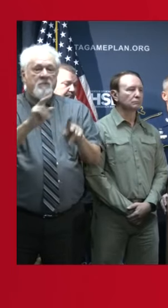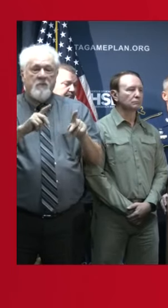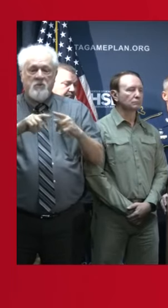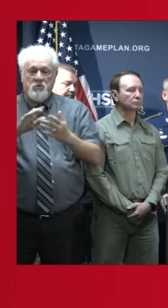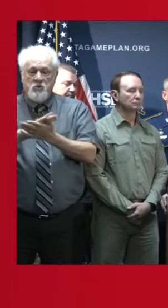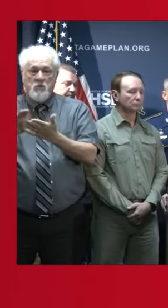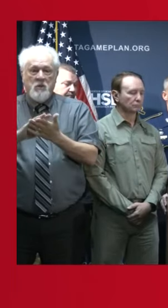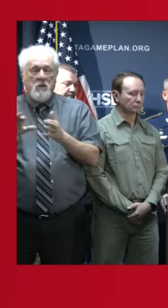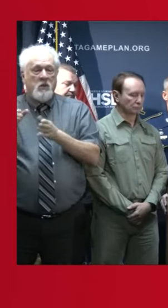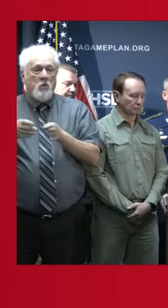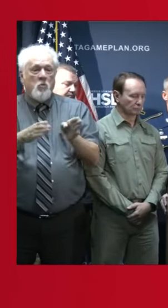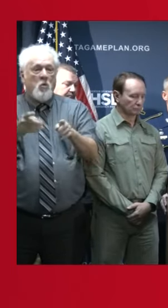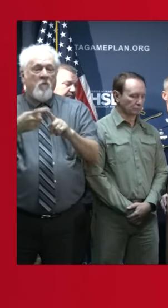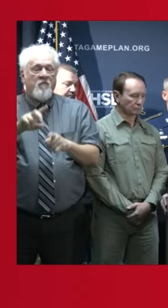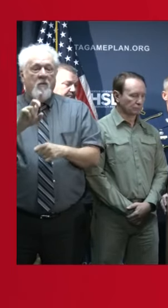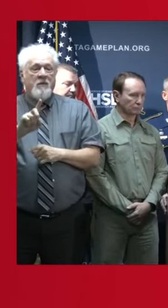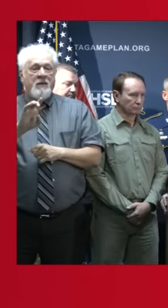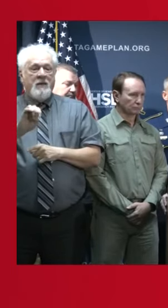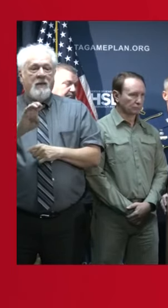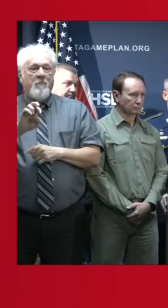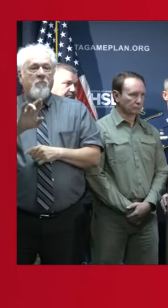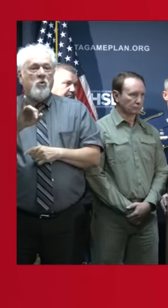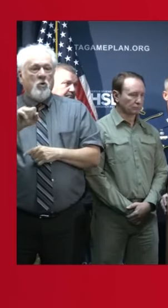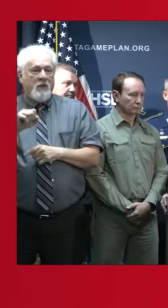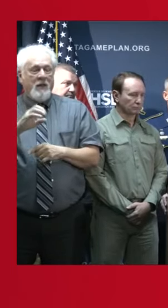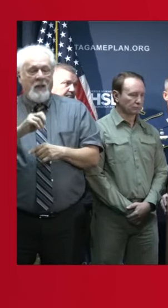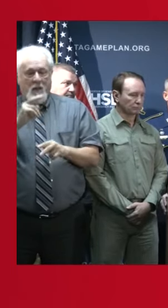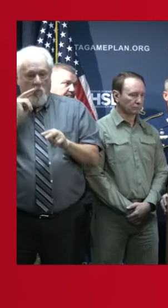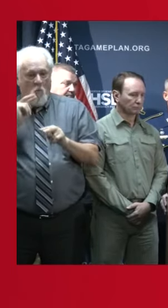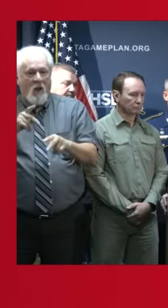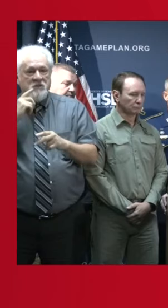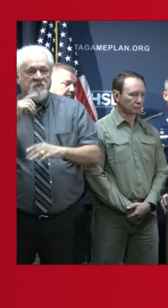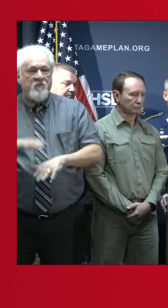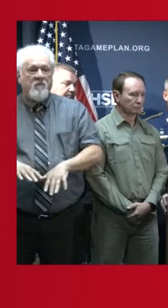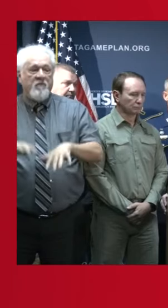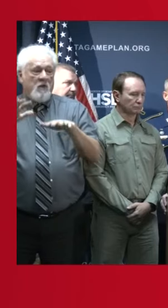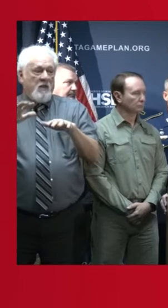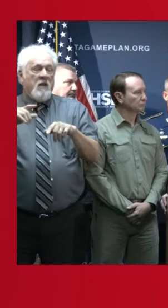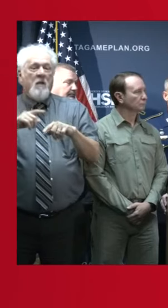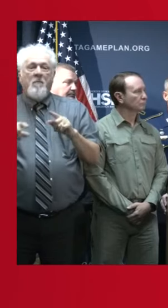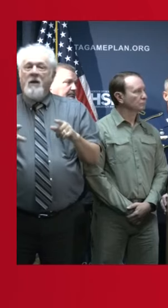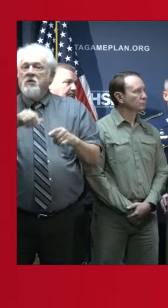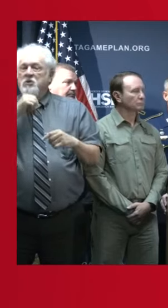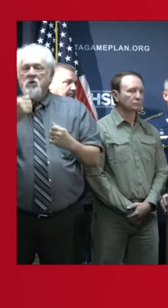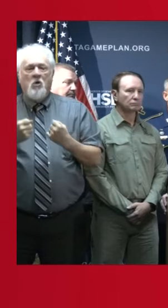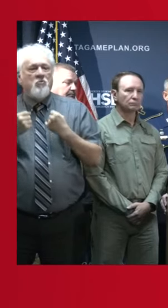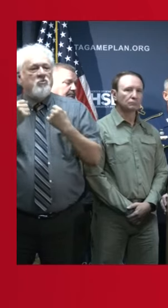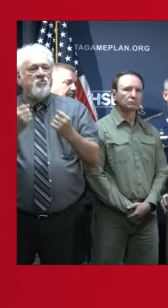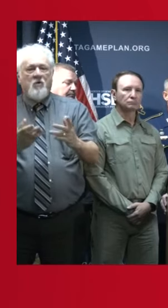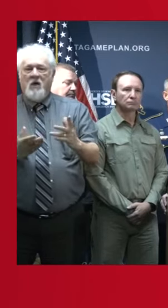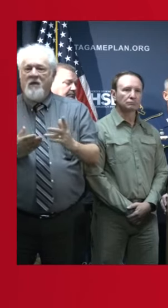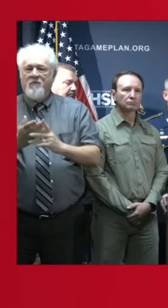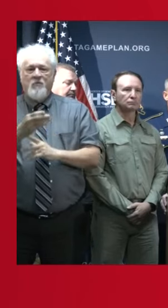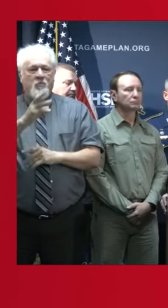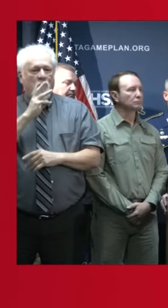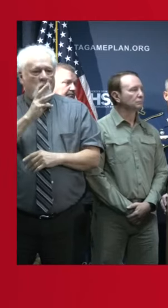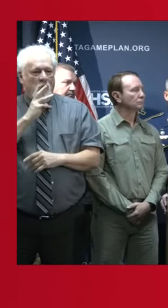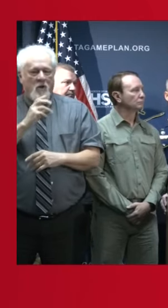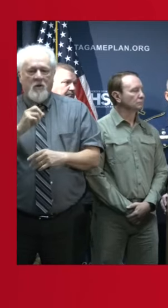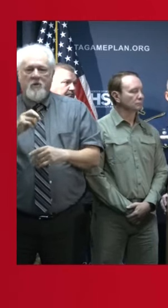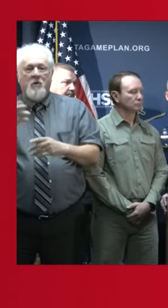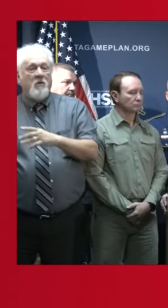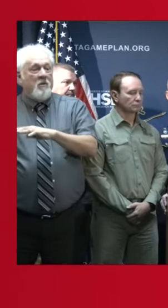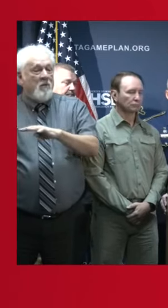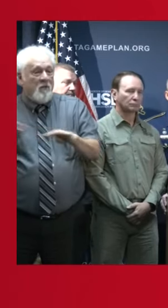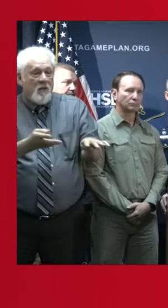clear roadways from debris and to monitor for flooding. But do not drive through standing or running water. Keep an eye